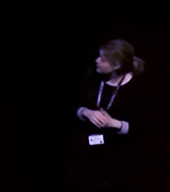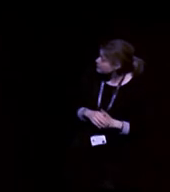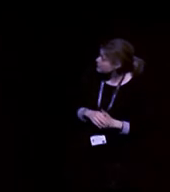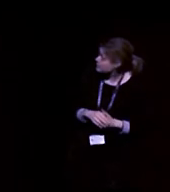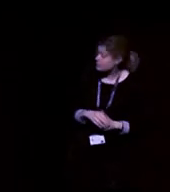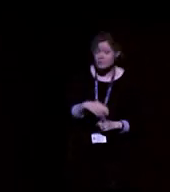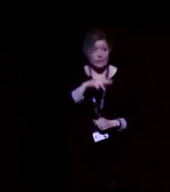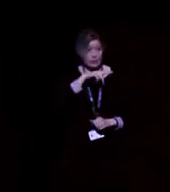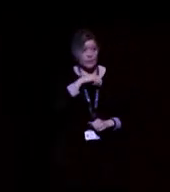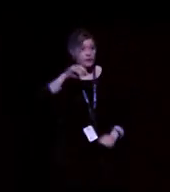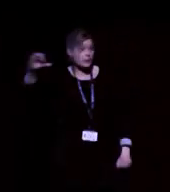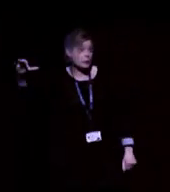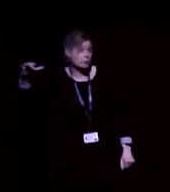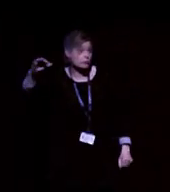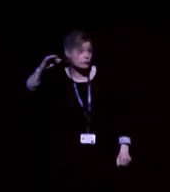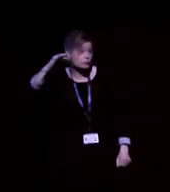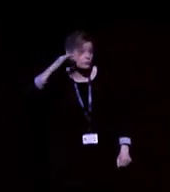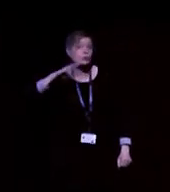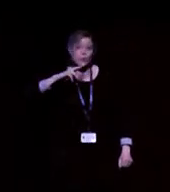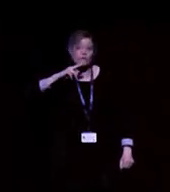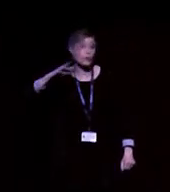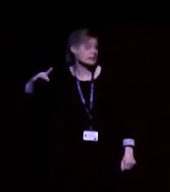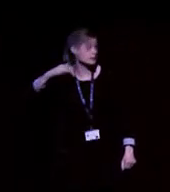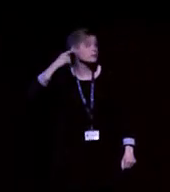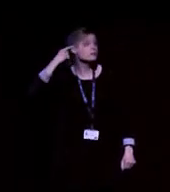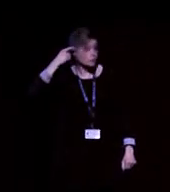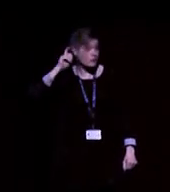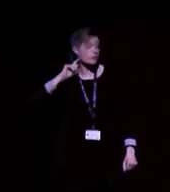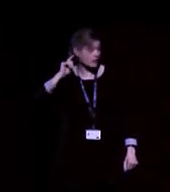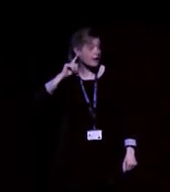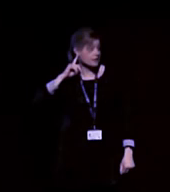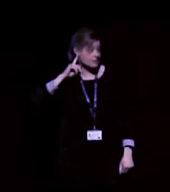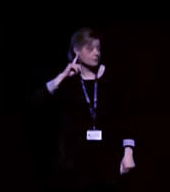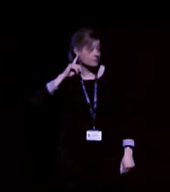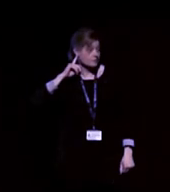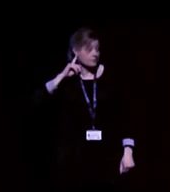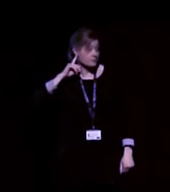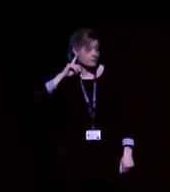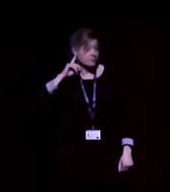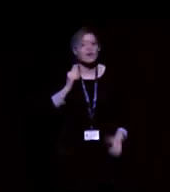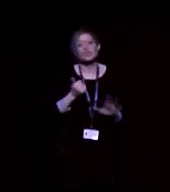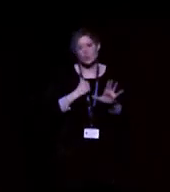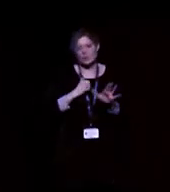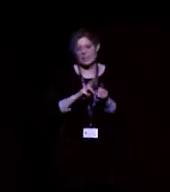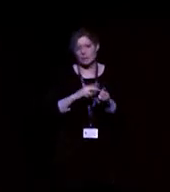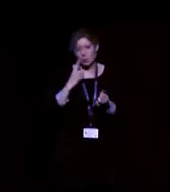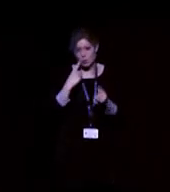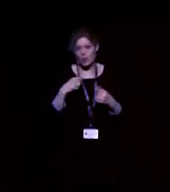microphone could send the teacher's voice straight to her hearing aid, assuming it's Bluetooth enabled.